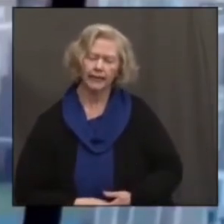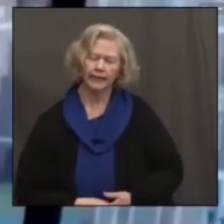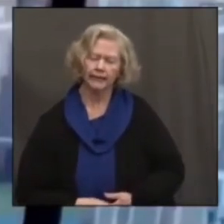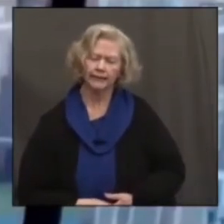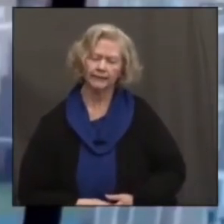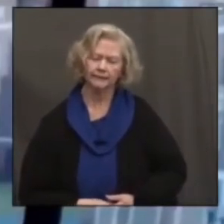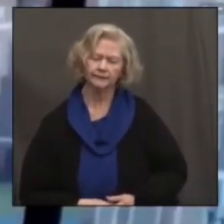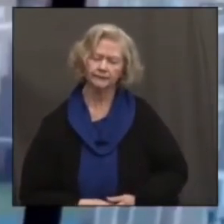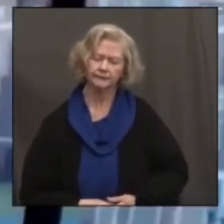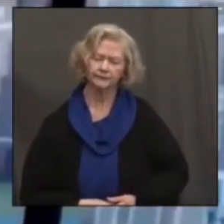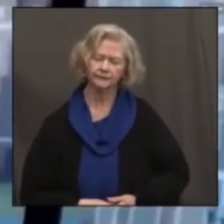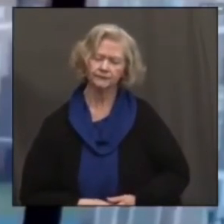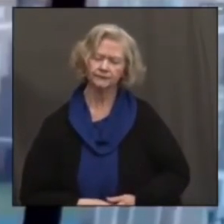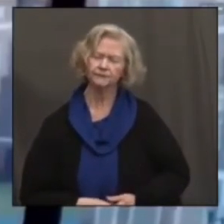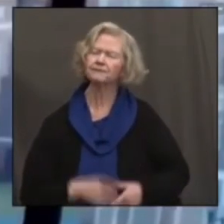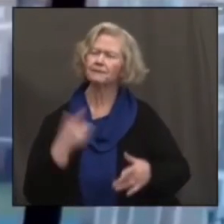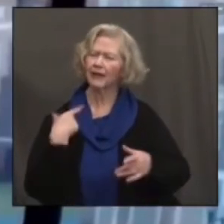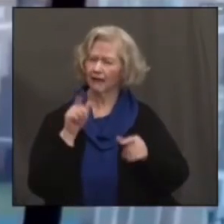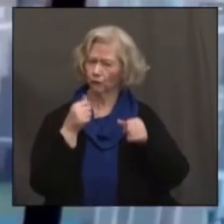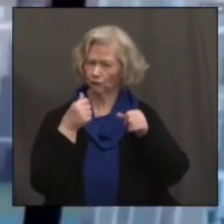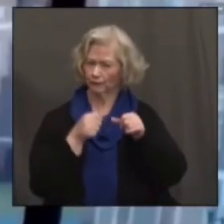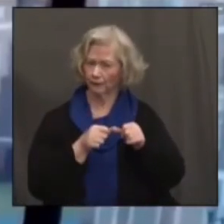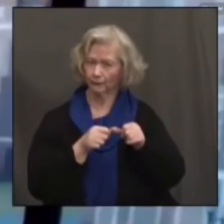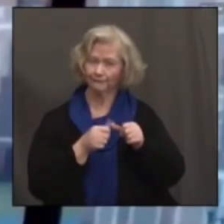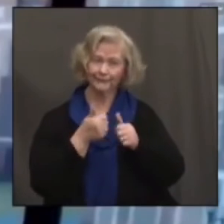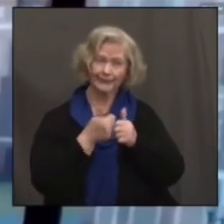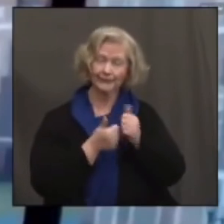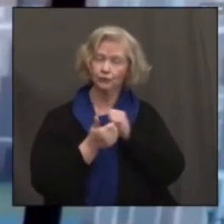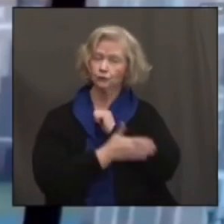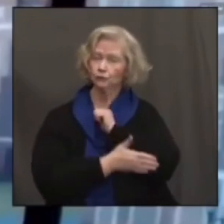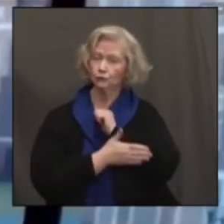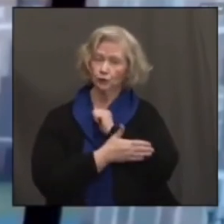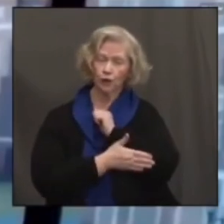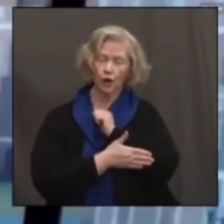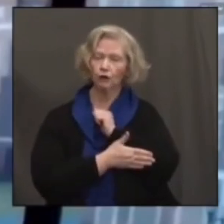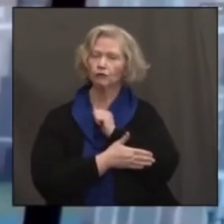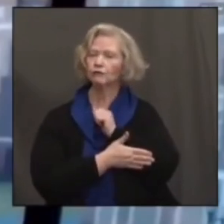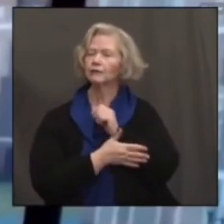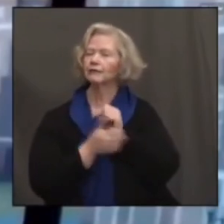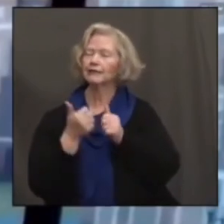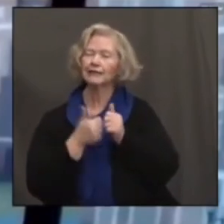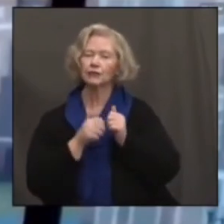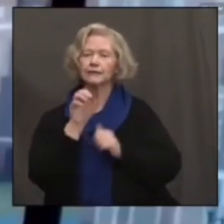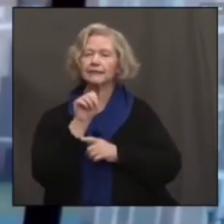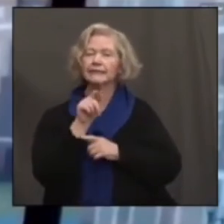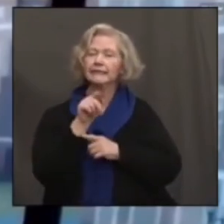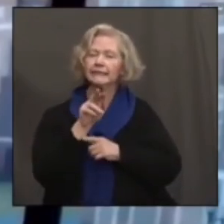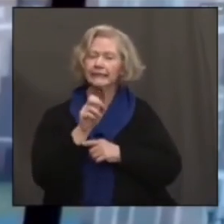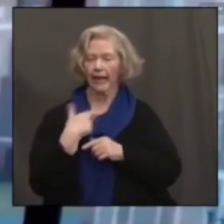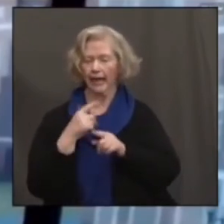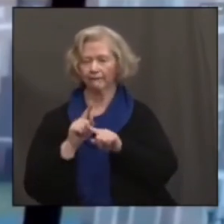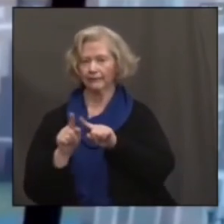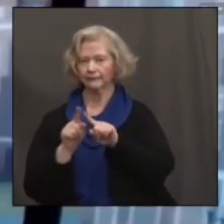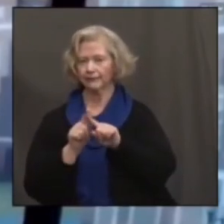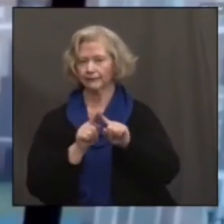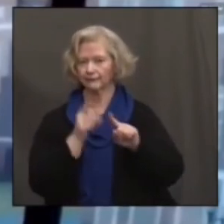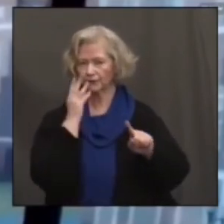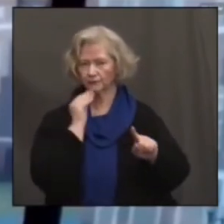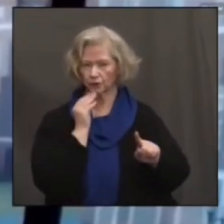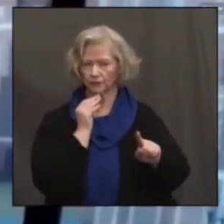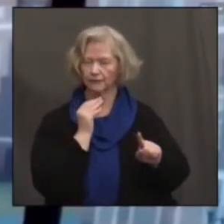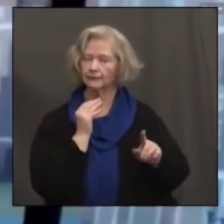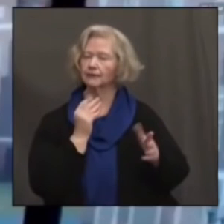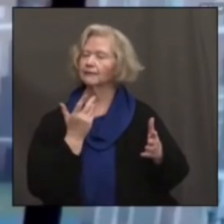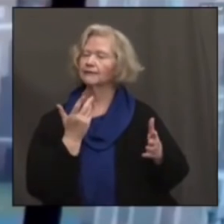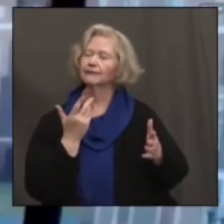we have to remember that each country, each state is in a very different situation, in a very different public